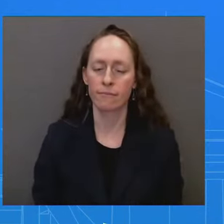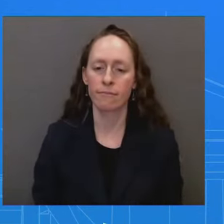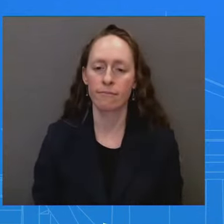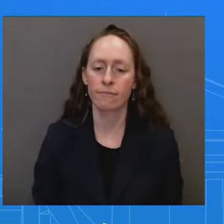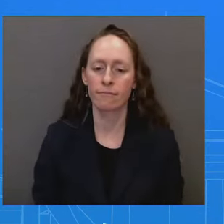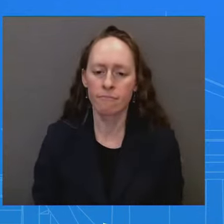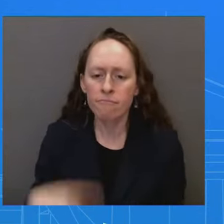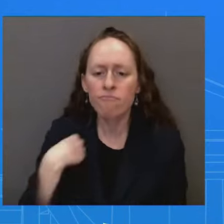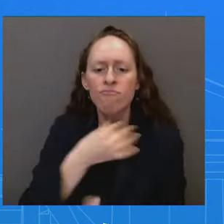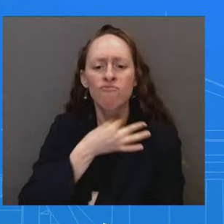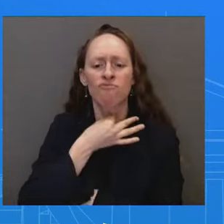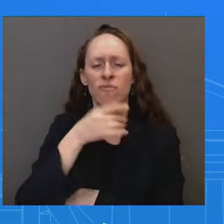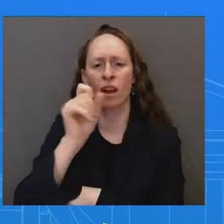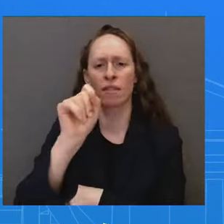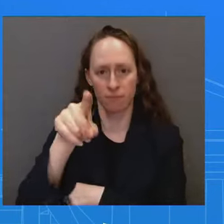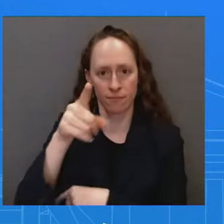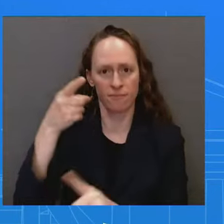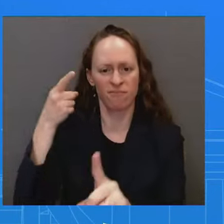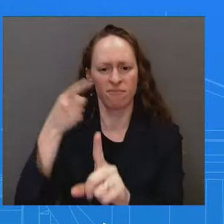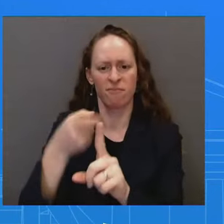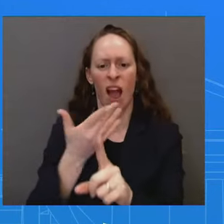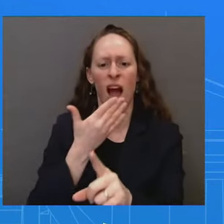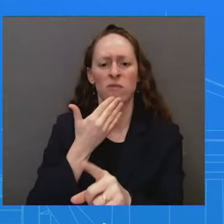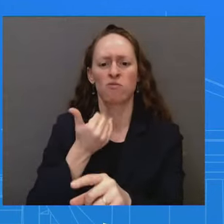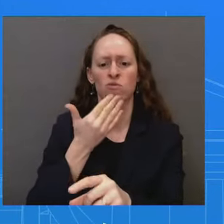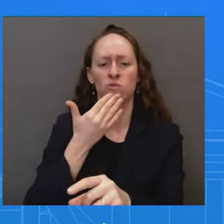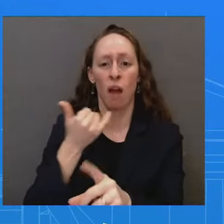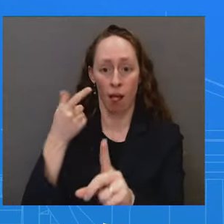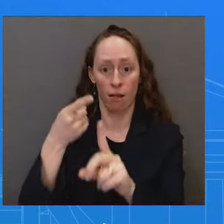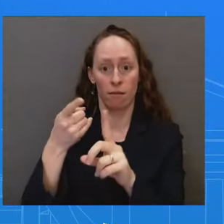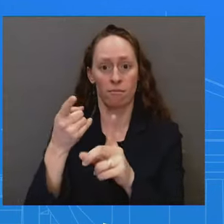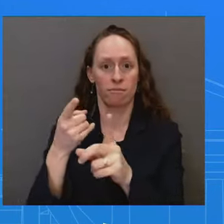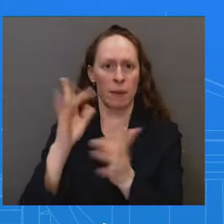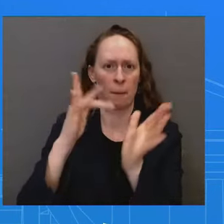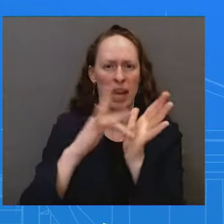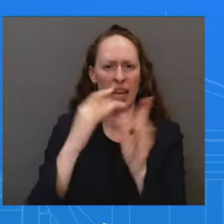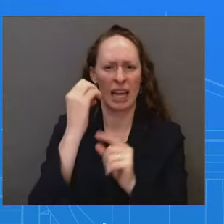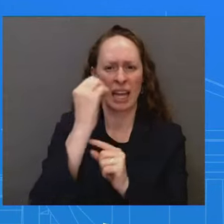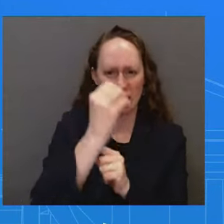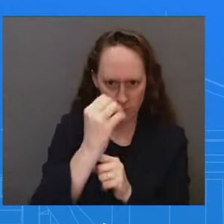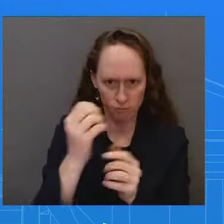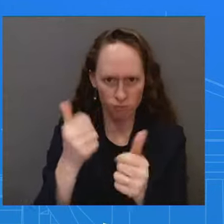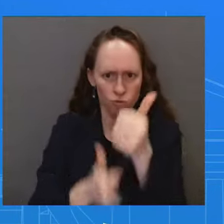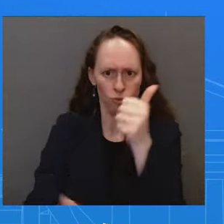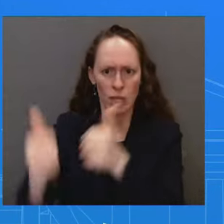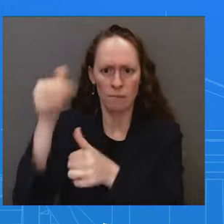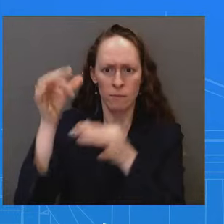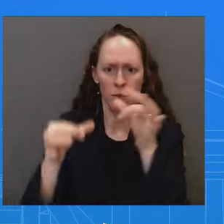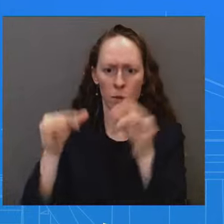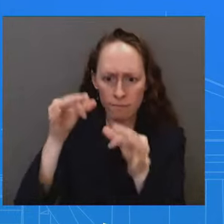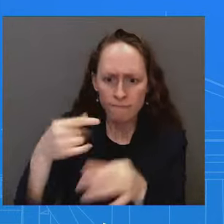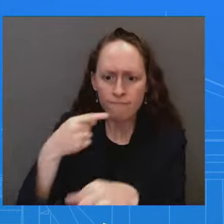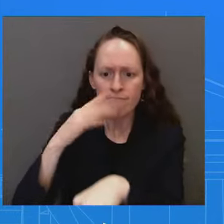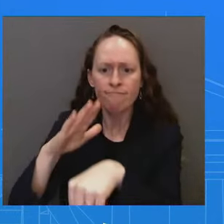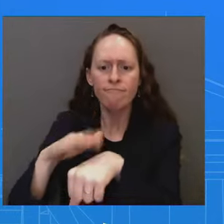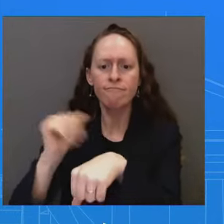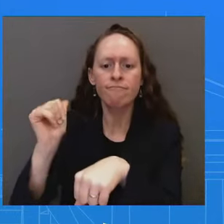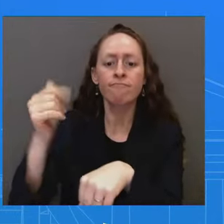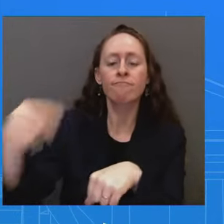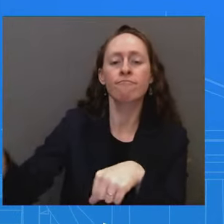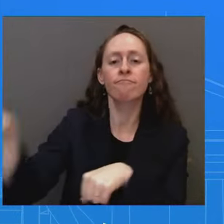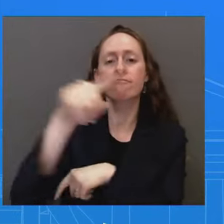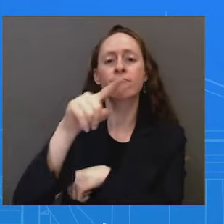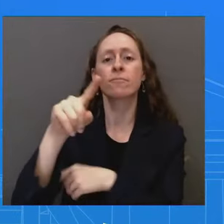international news outlets to allow foreign journalists. Uh, many of us probably here in the newsroom here have colleagues who wanted to be able to get in.